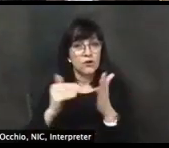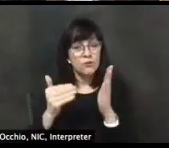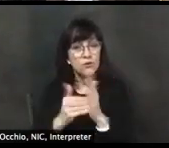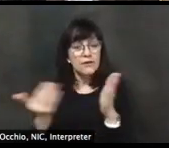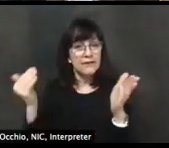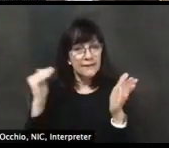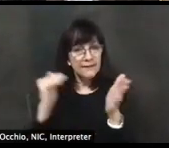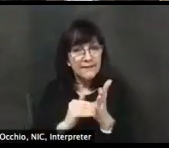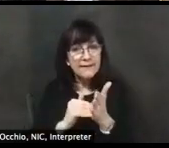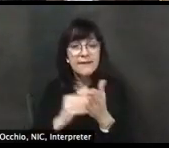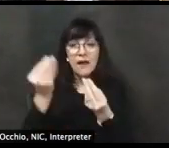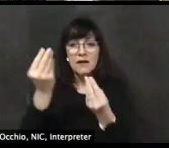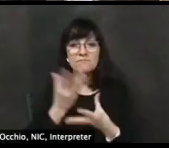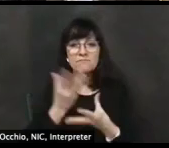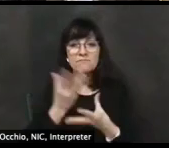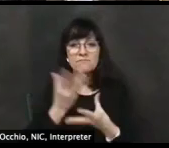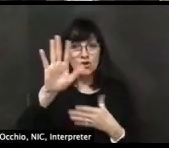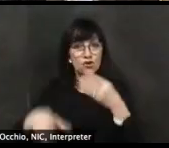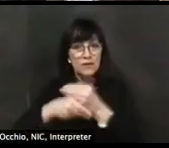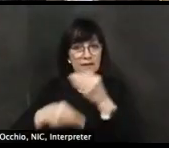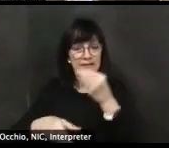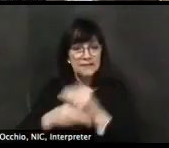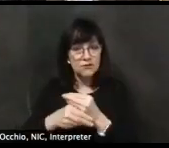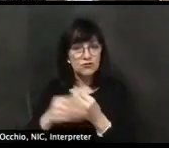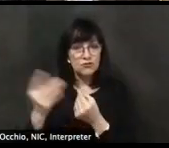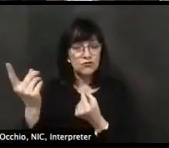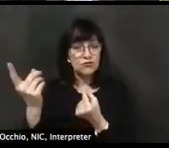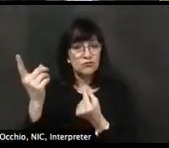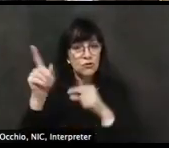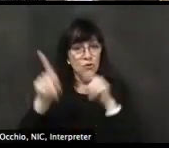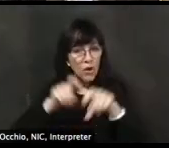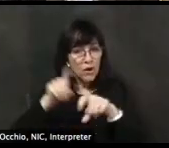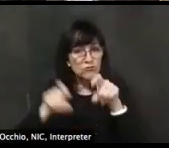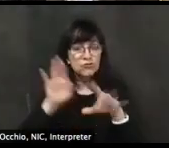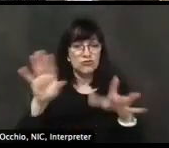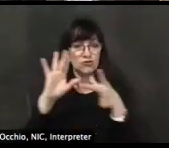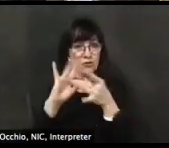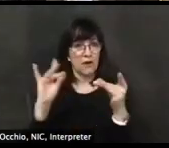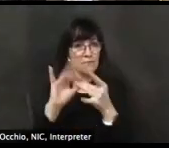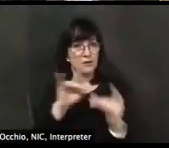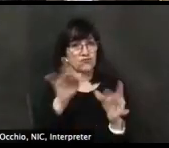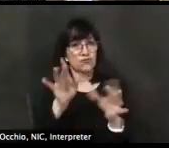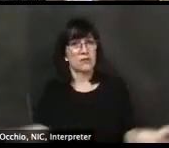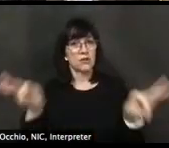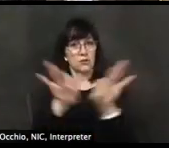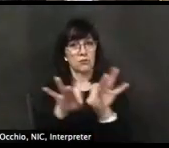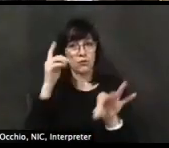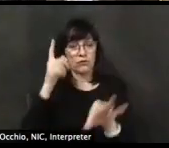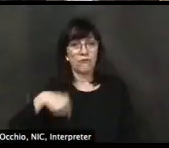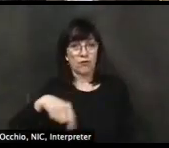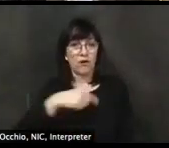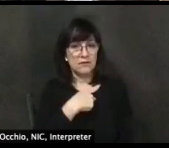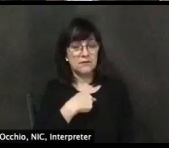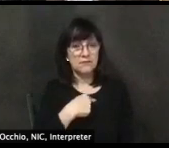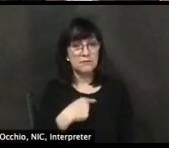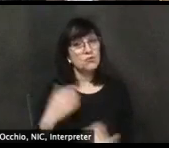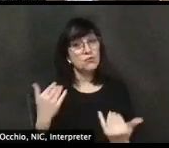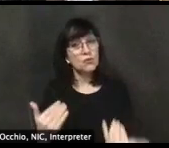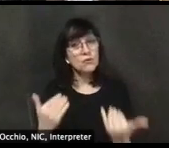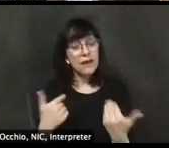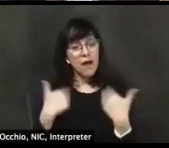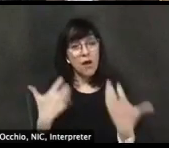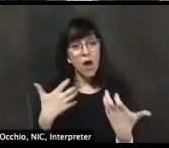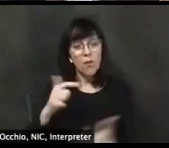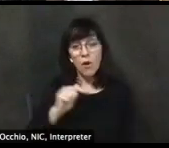your additional questions and your comments. They're really important to us. And so at this time, I'd like to turn this